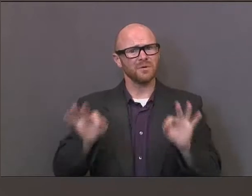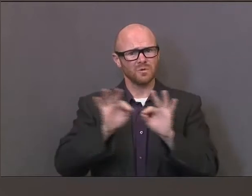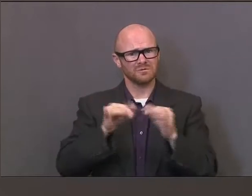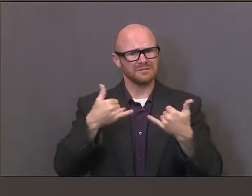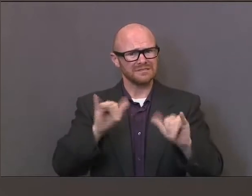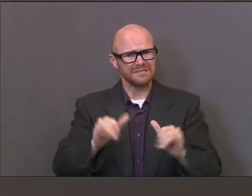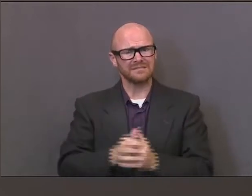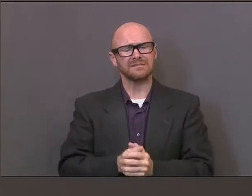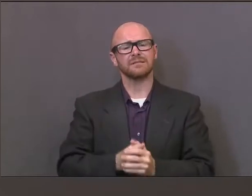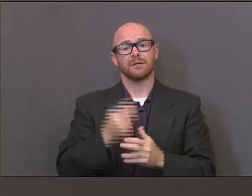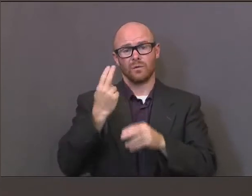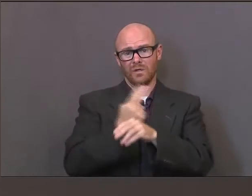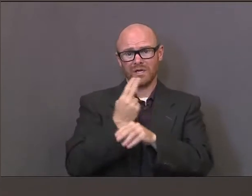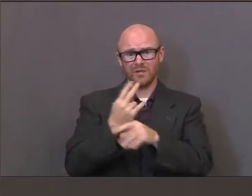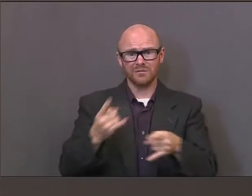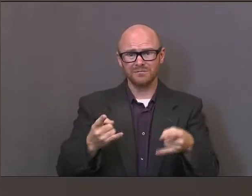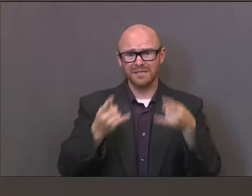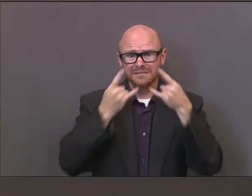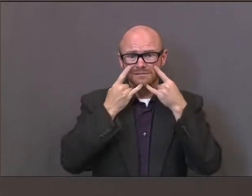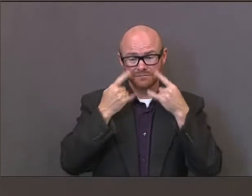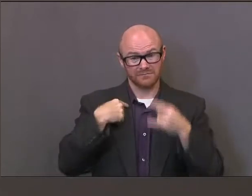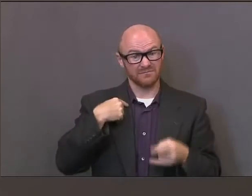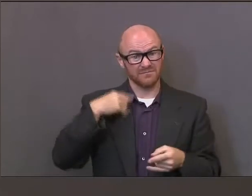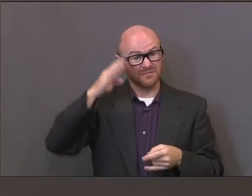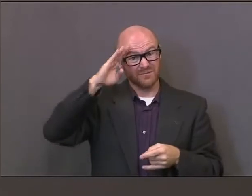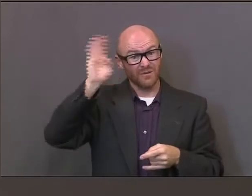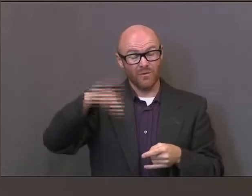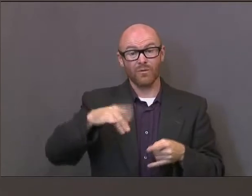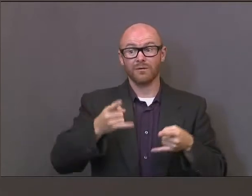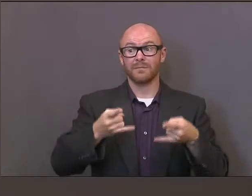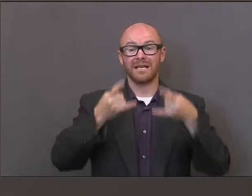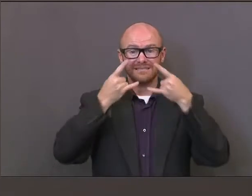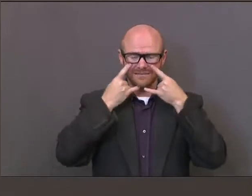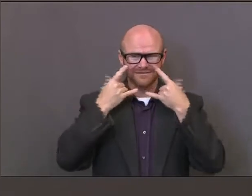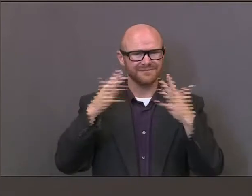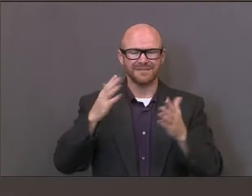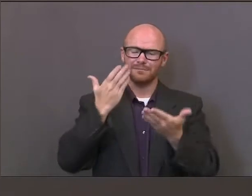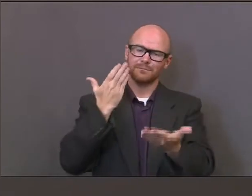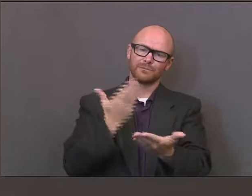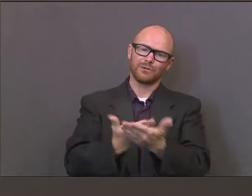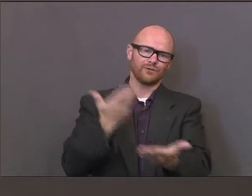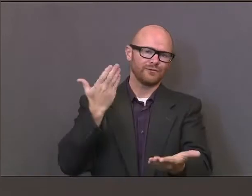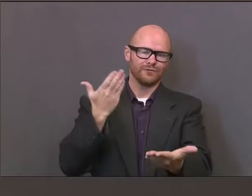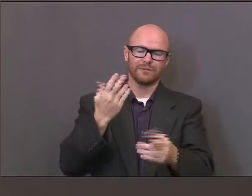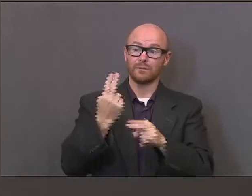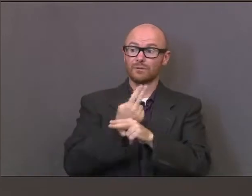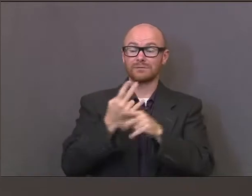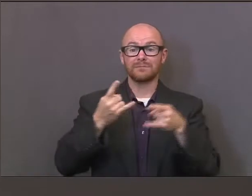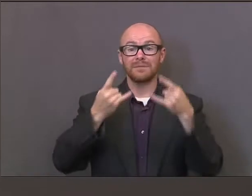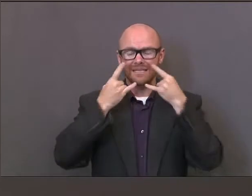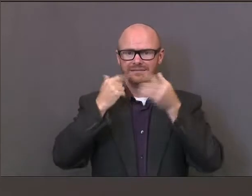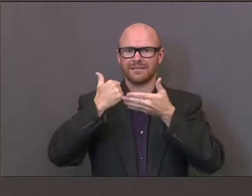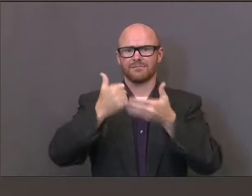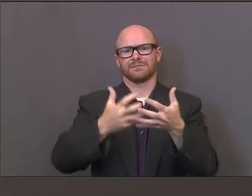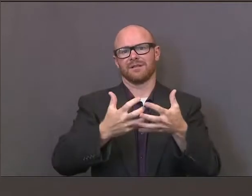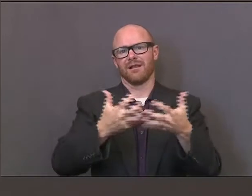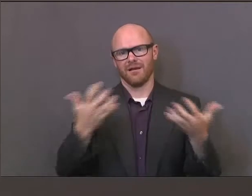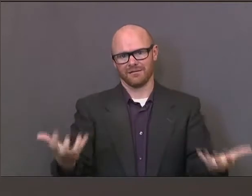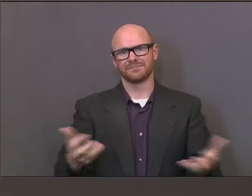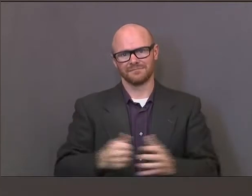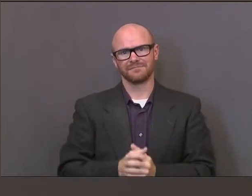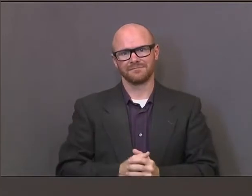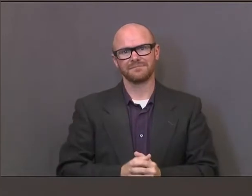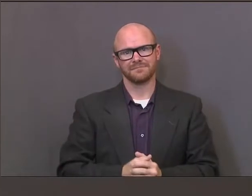keep wearing a mask, which we find significant evidence that wearing of the mask does help in